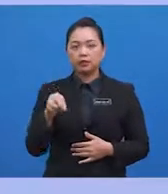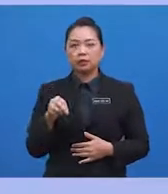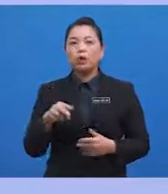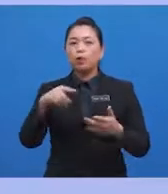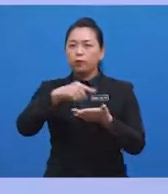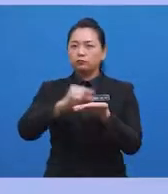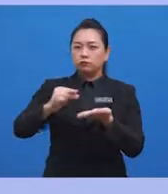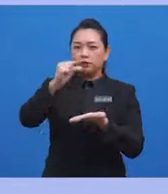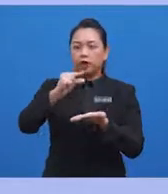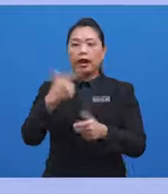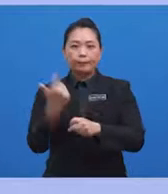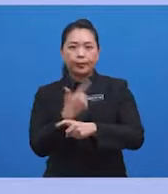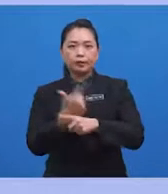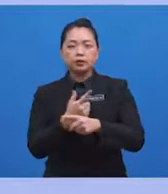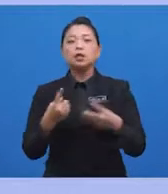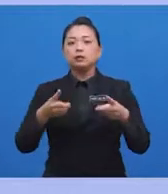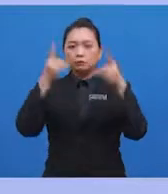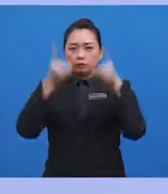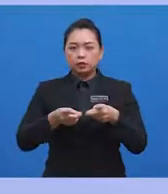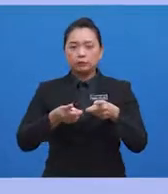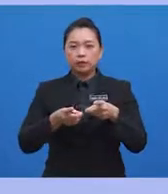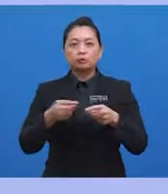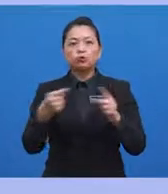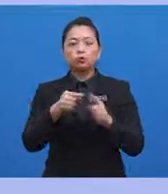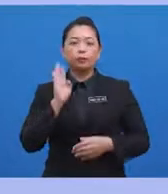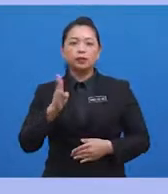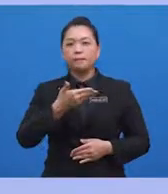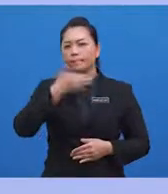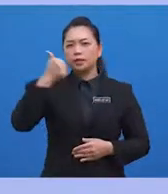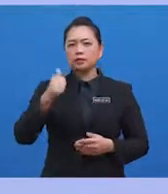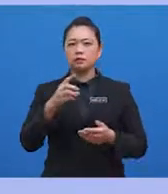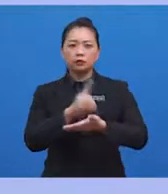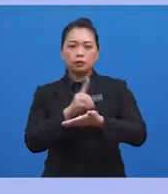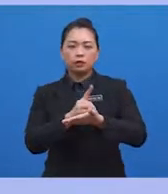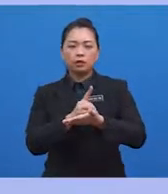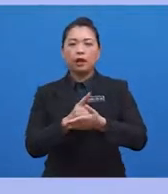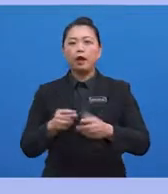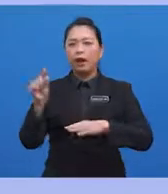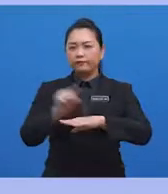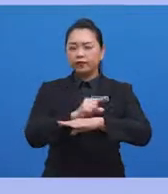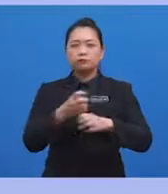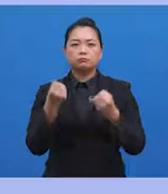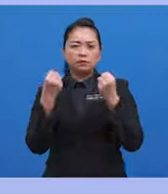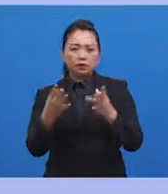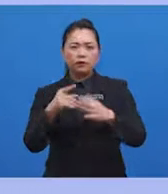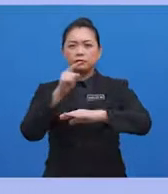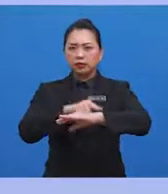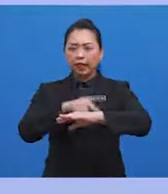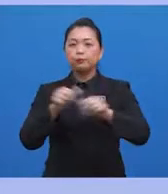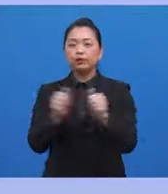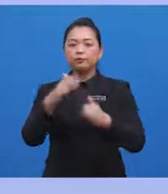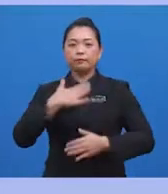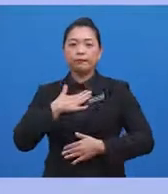I entered practice determined to be the best doctor possible. I spent a great deal of time with my patients who kept coming back.